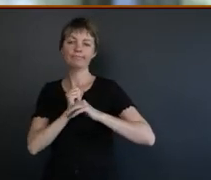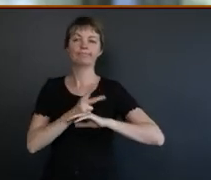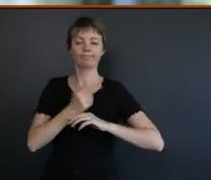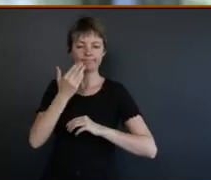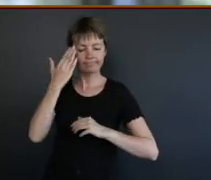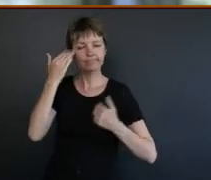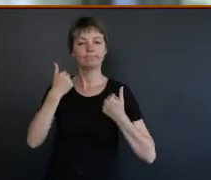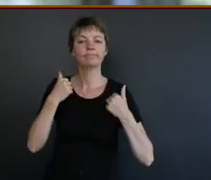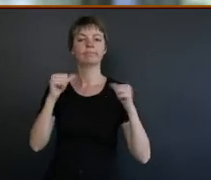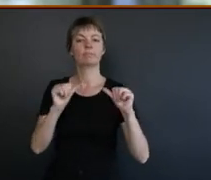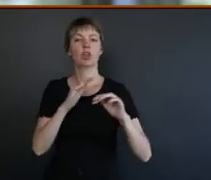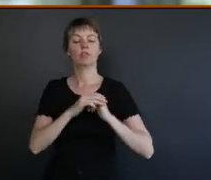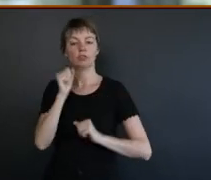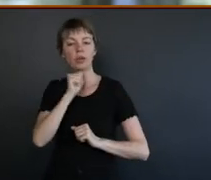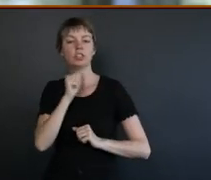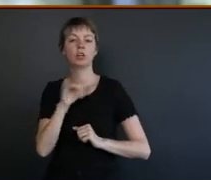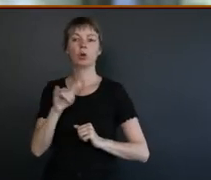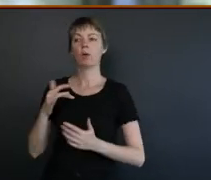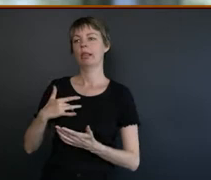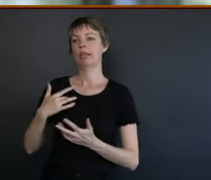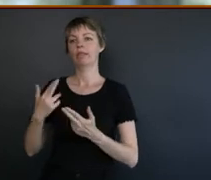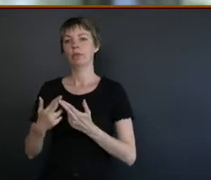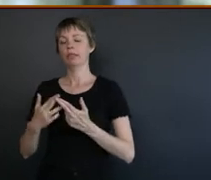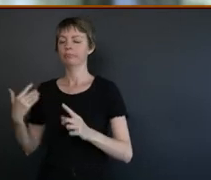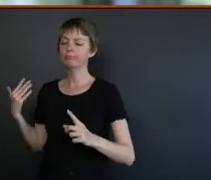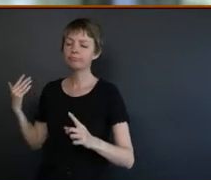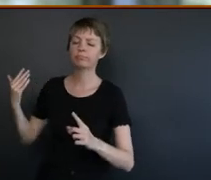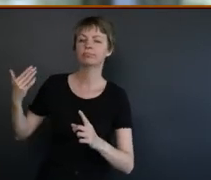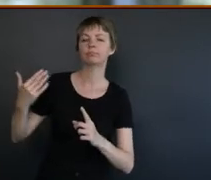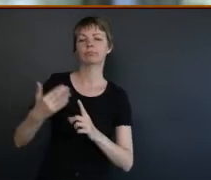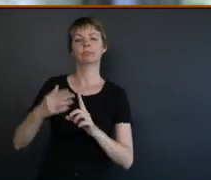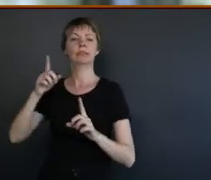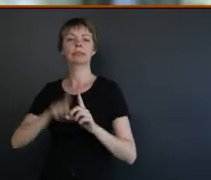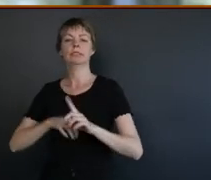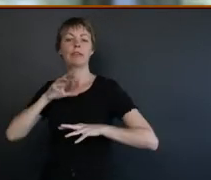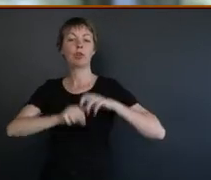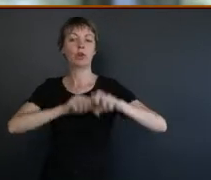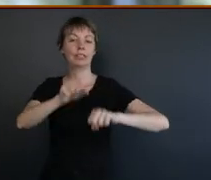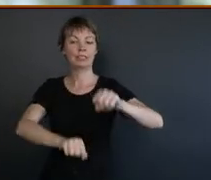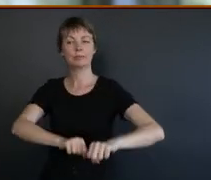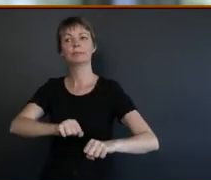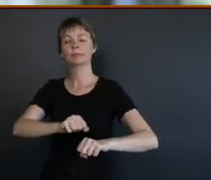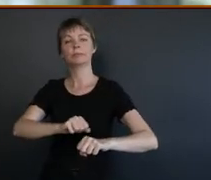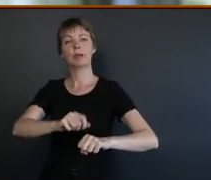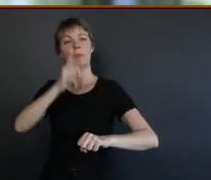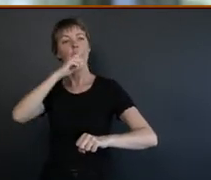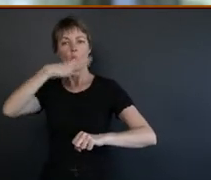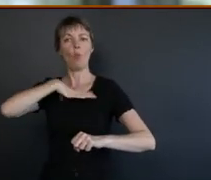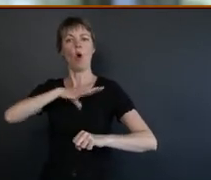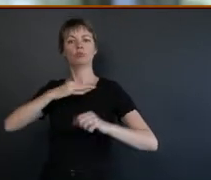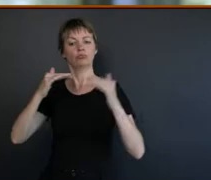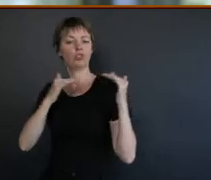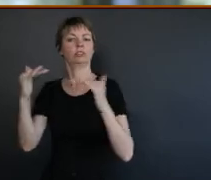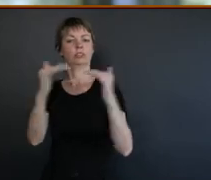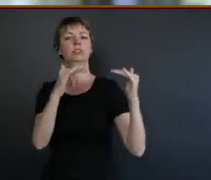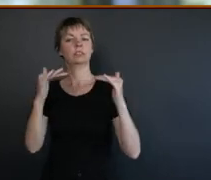or in sheer frustration responding to living with centuries of colonialism, there are calls for justice everywhere. It is my pleasure to